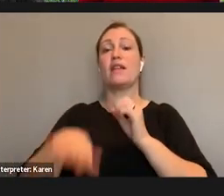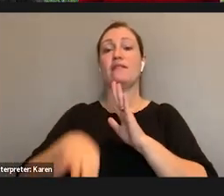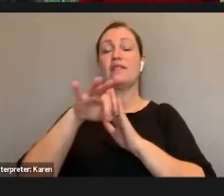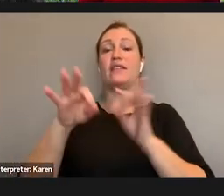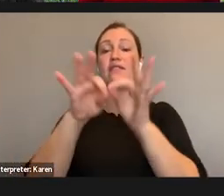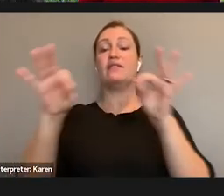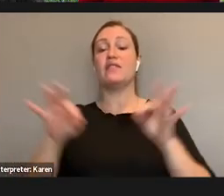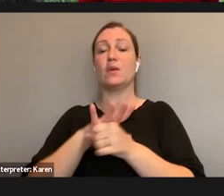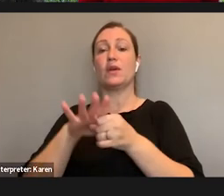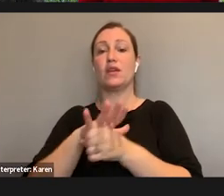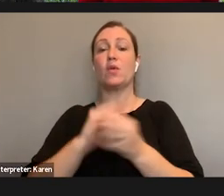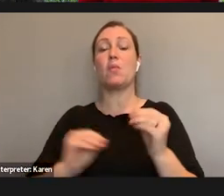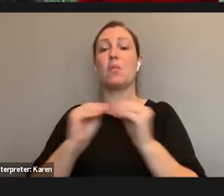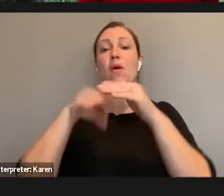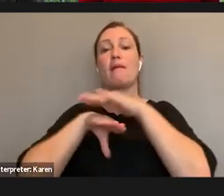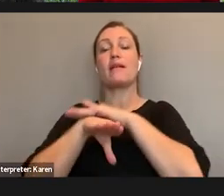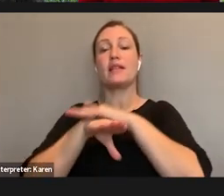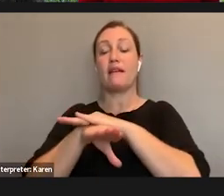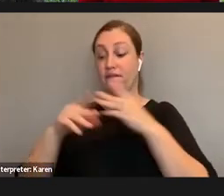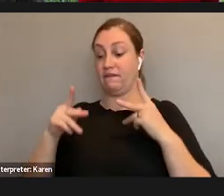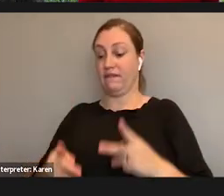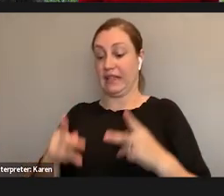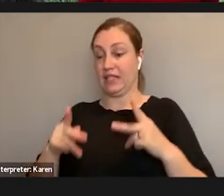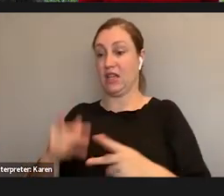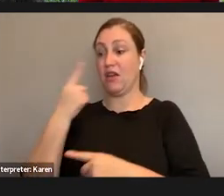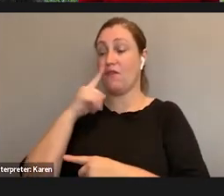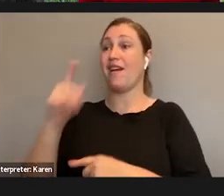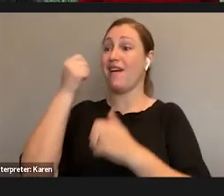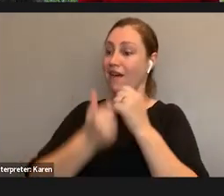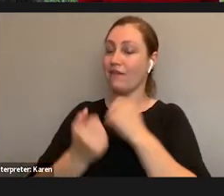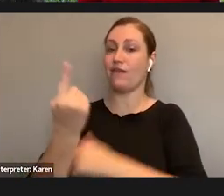are more accessible physically to everyone.